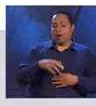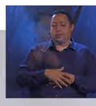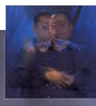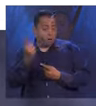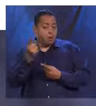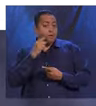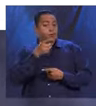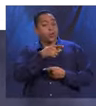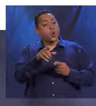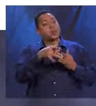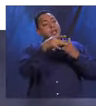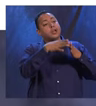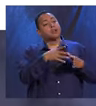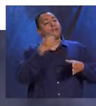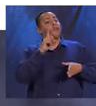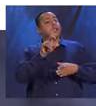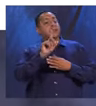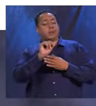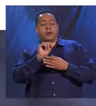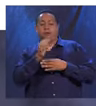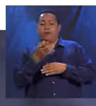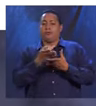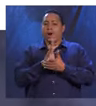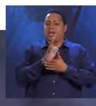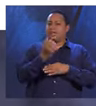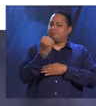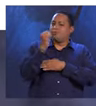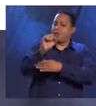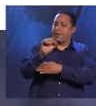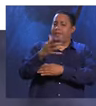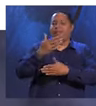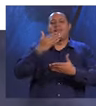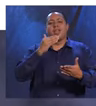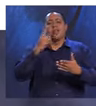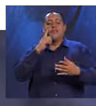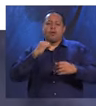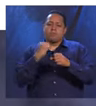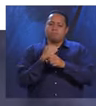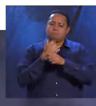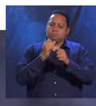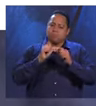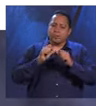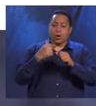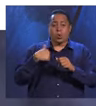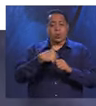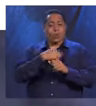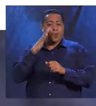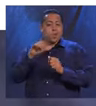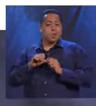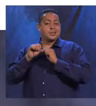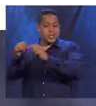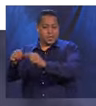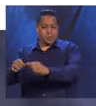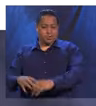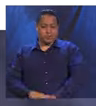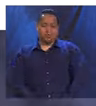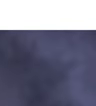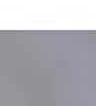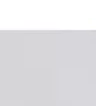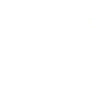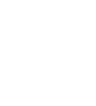of pride to all the leaders of the disability rights movement. Thank you for fighting the good fight, and we're going to keep it going.